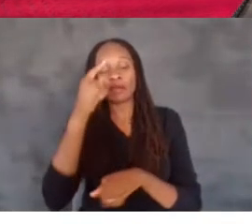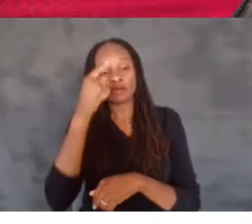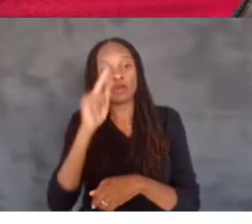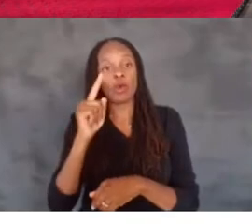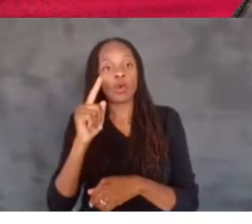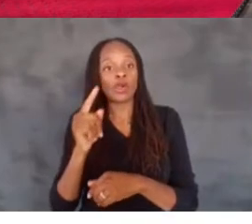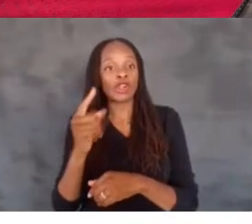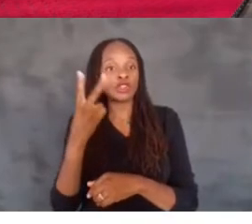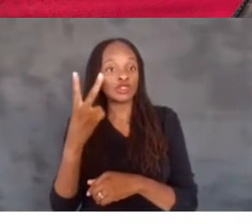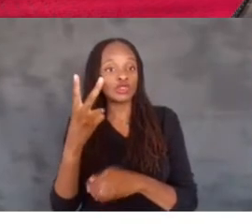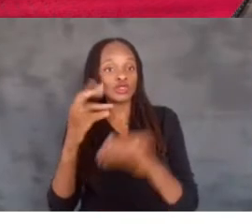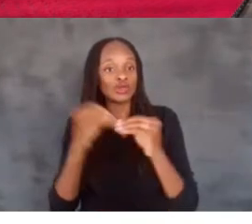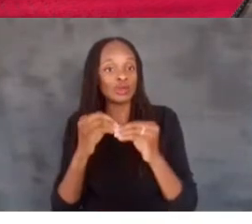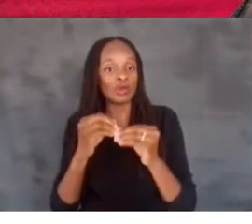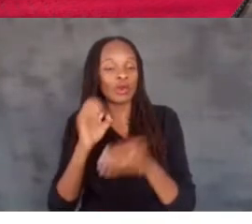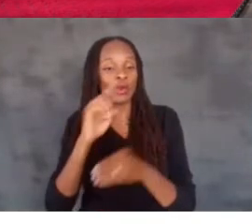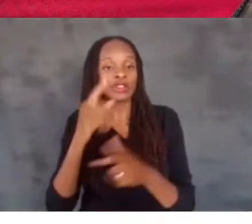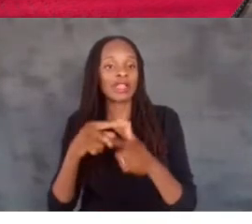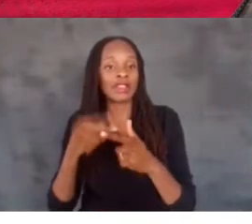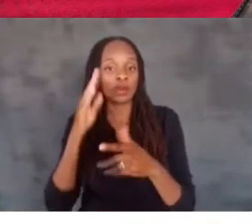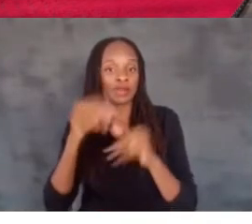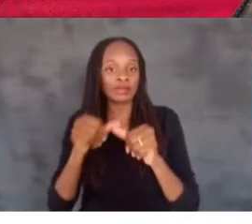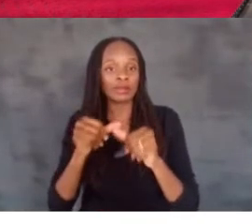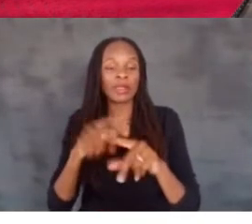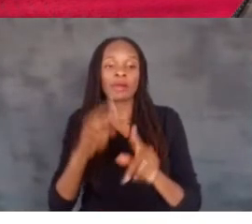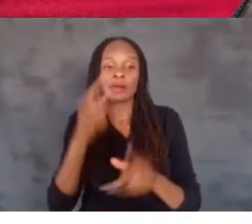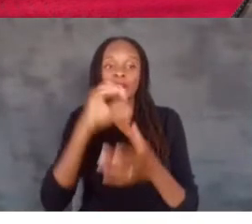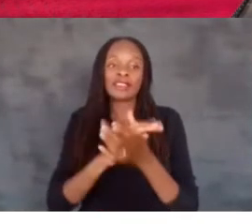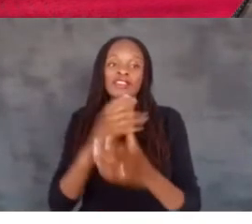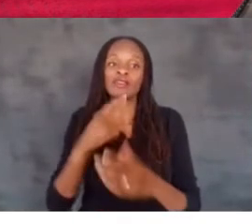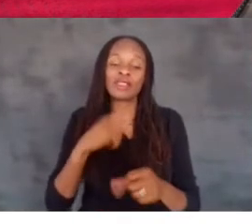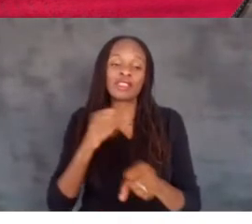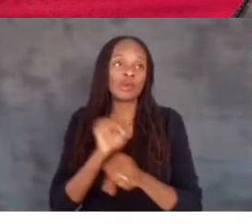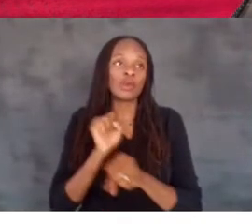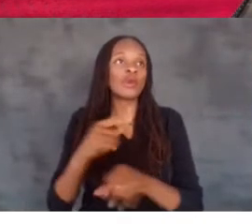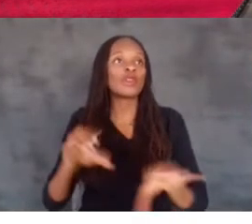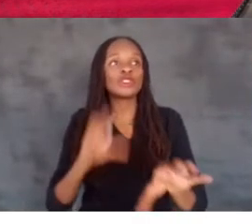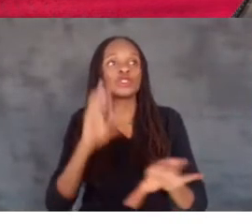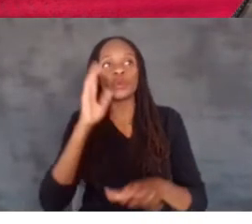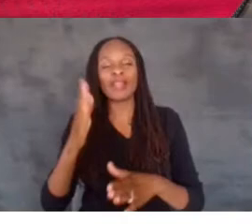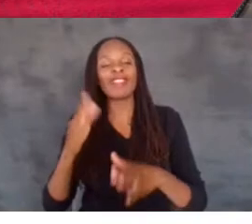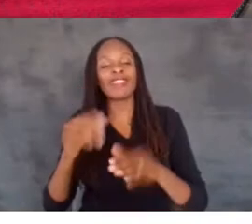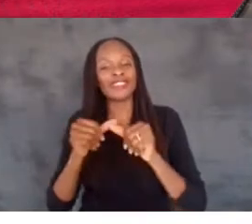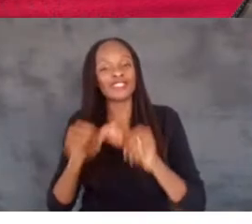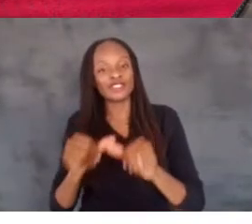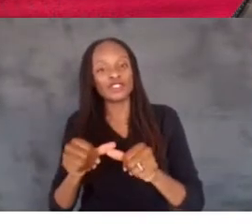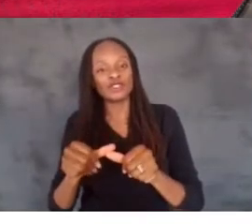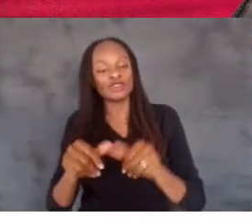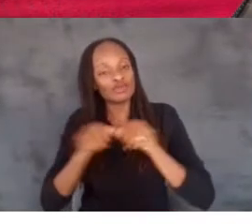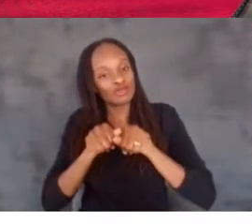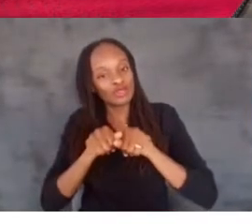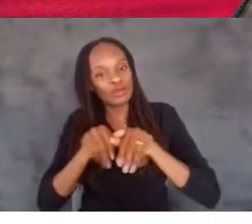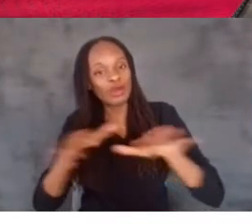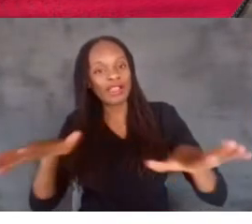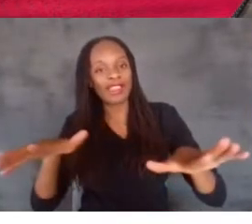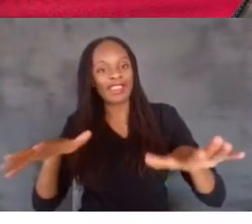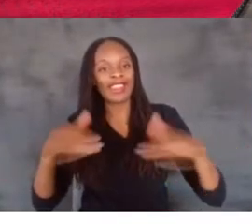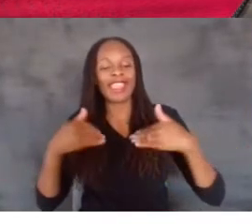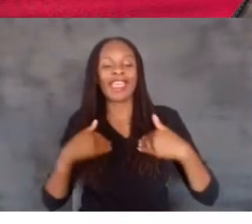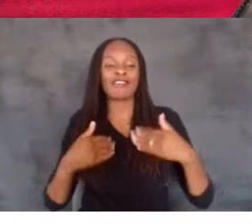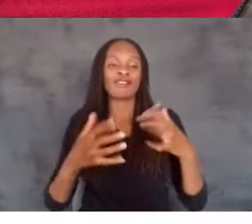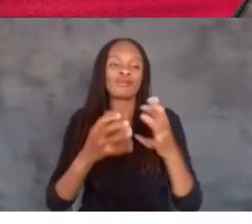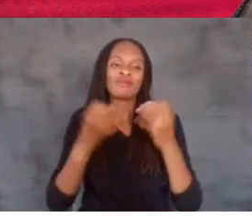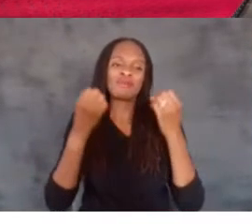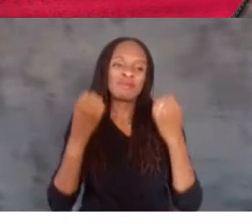couple more questions. And we're going to keep it going. But believe me, the work we're doing is going to continue to to spread. And there's a lot of opportunities